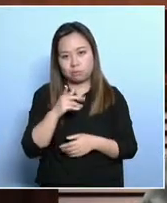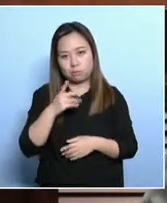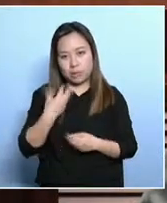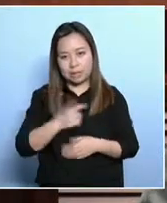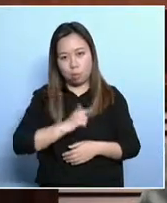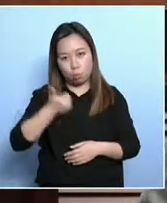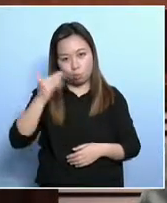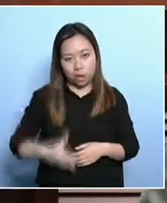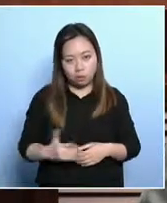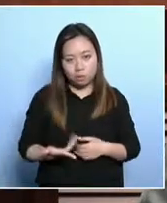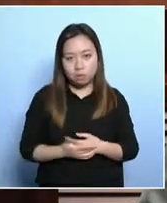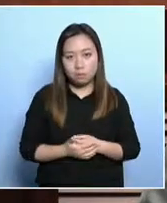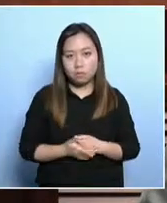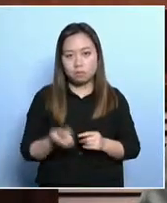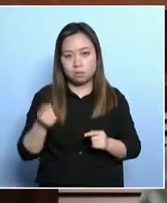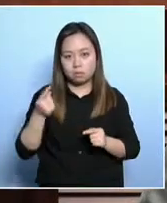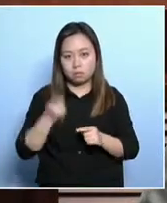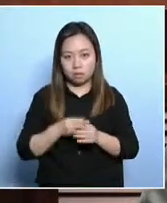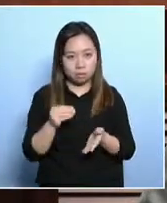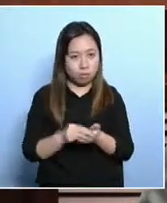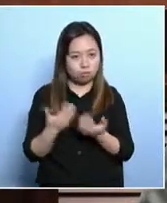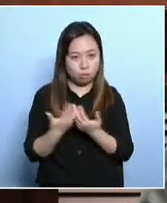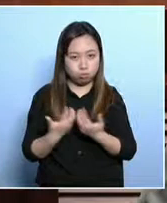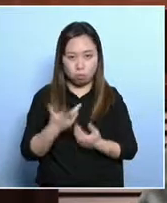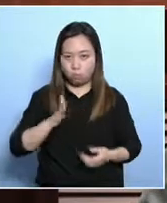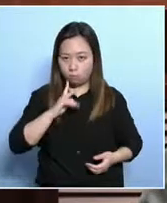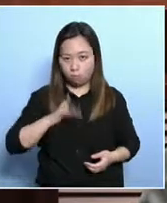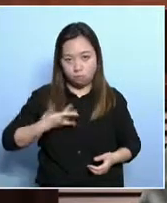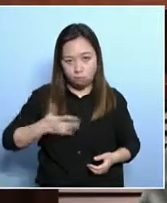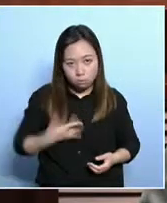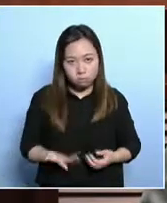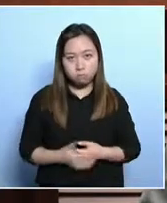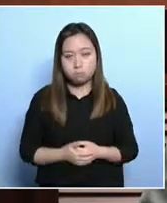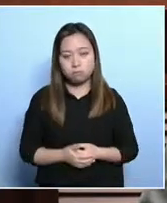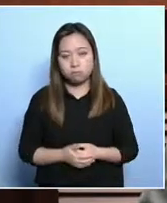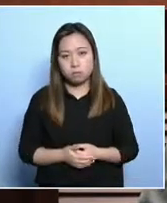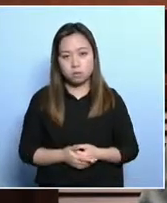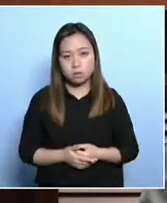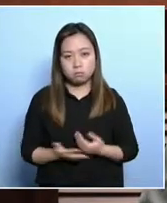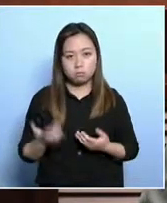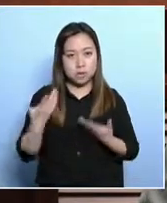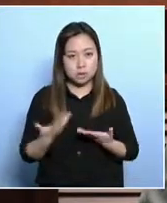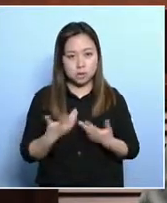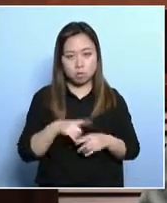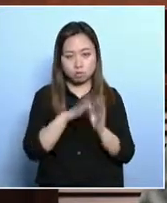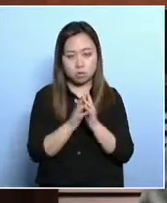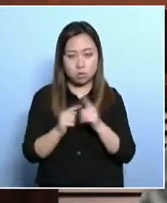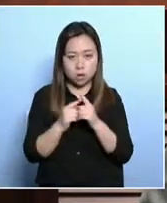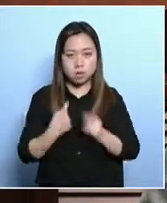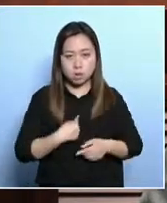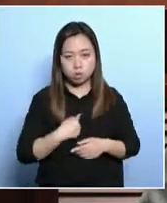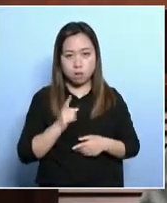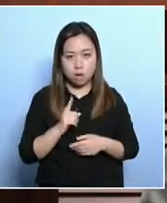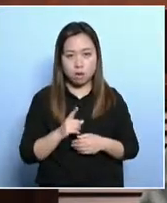government that there is poverty, then that's inadequate and it's not